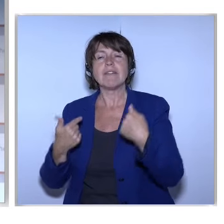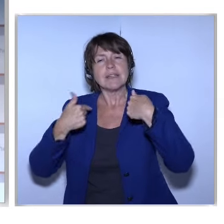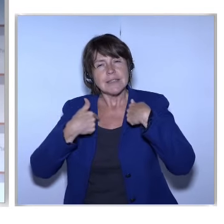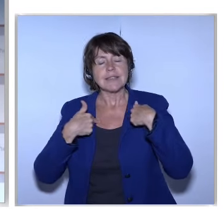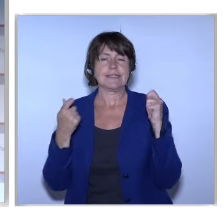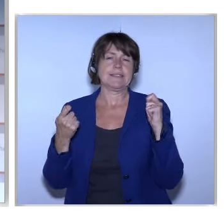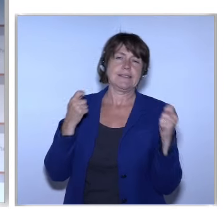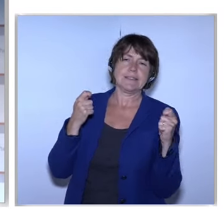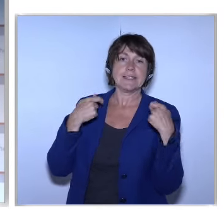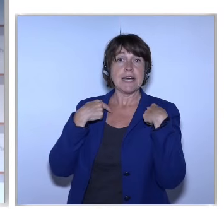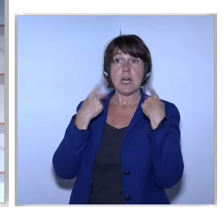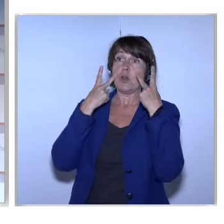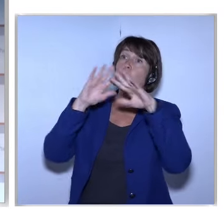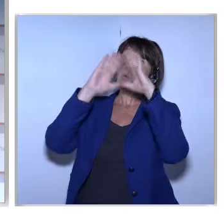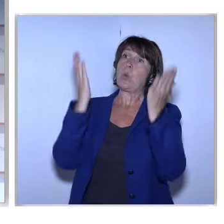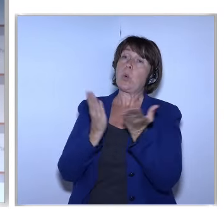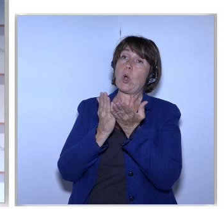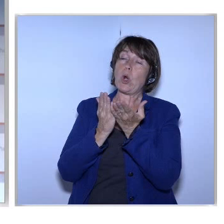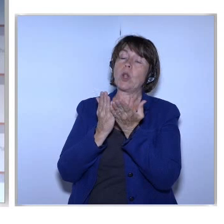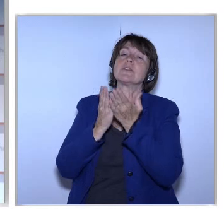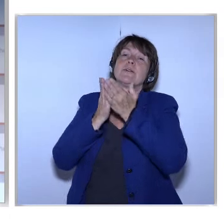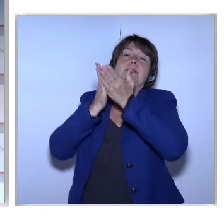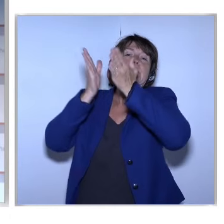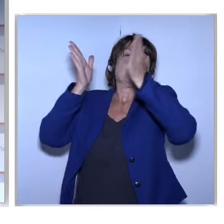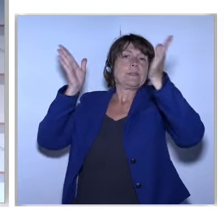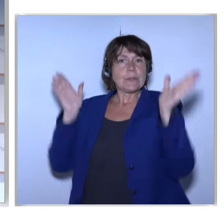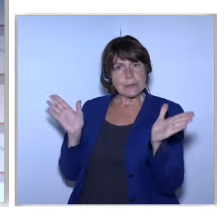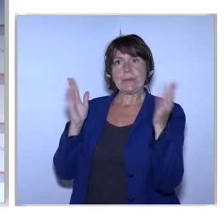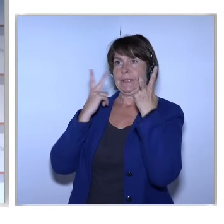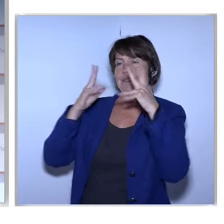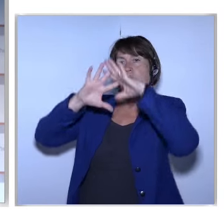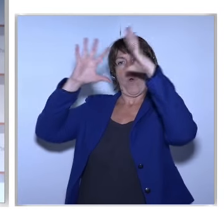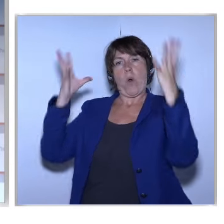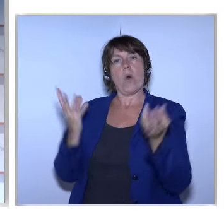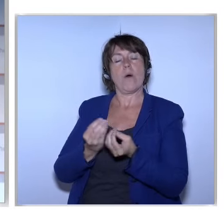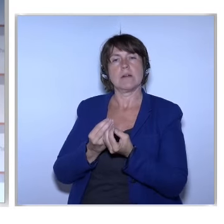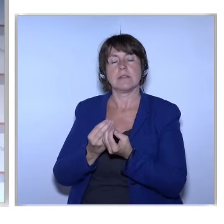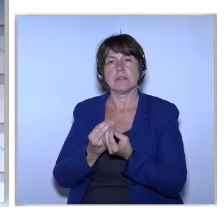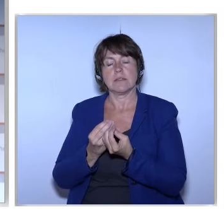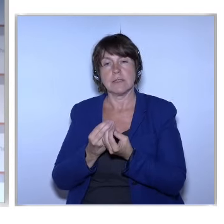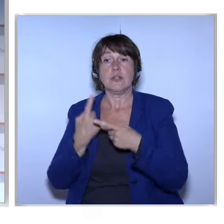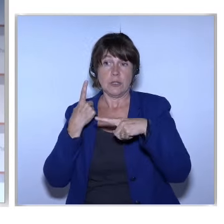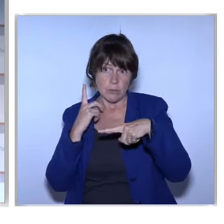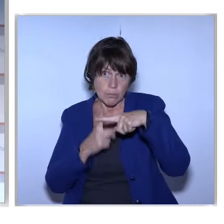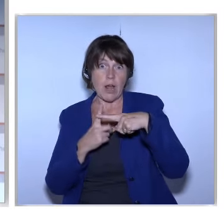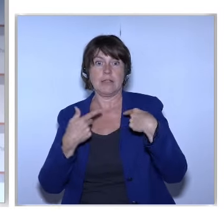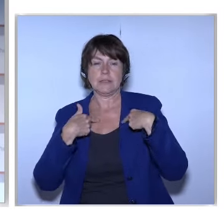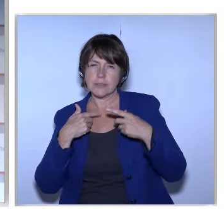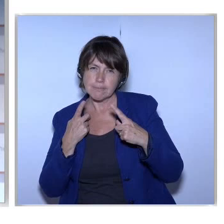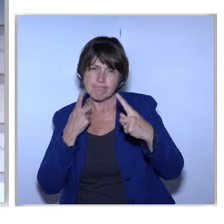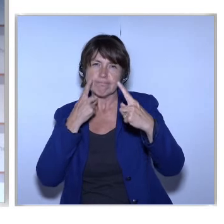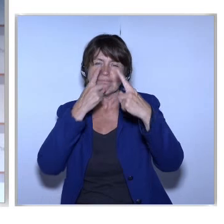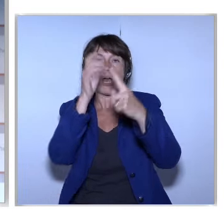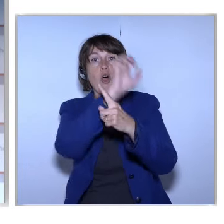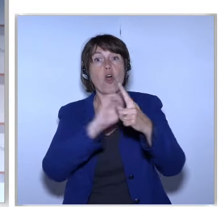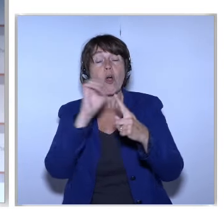A Slightly Different And Holistic Way And To Go And Work Together To Strive Towards A Europe Where Everyone